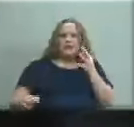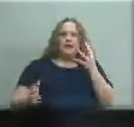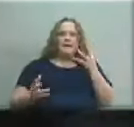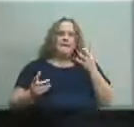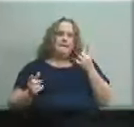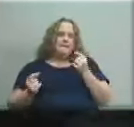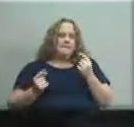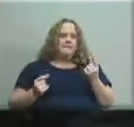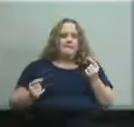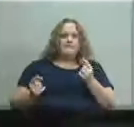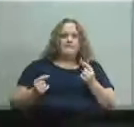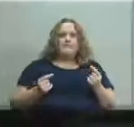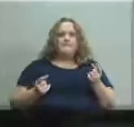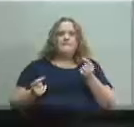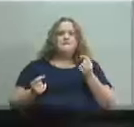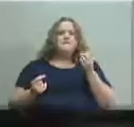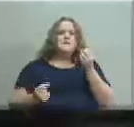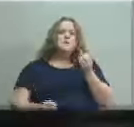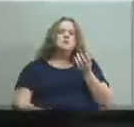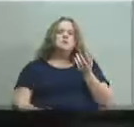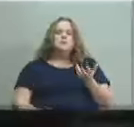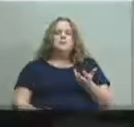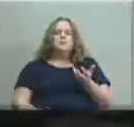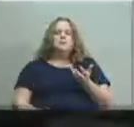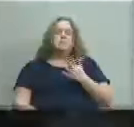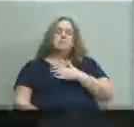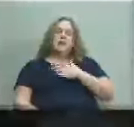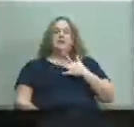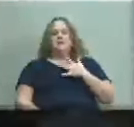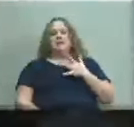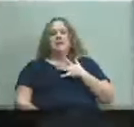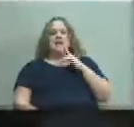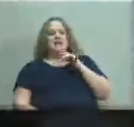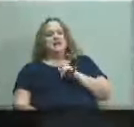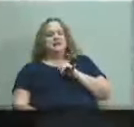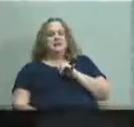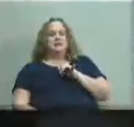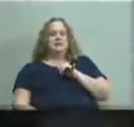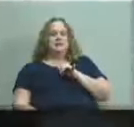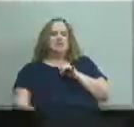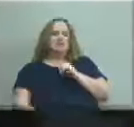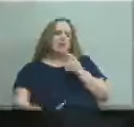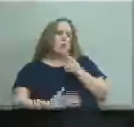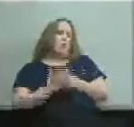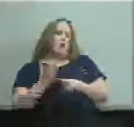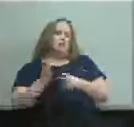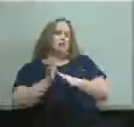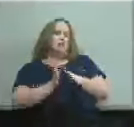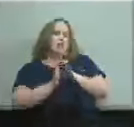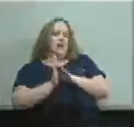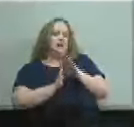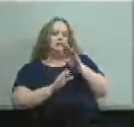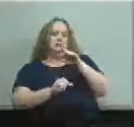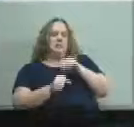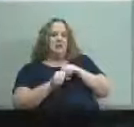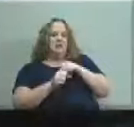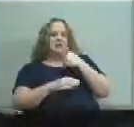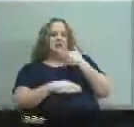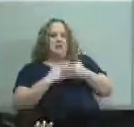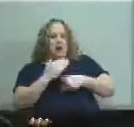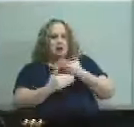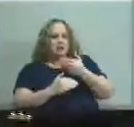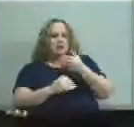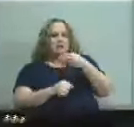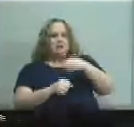so my sense of it is you know this is only as good as what gets developed in that process with our with our with our